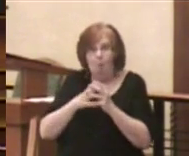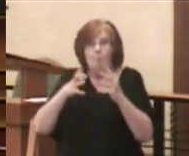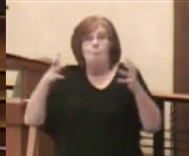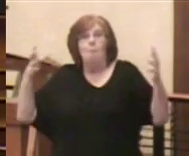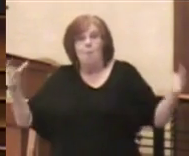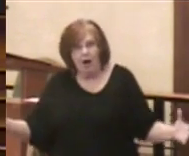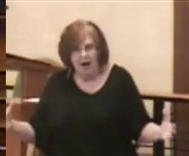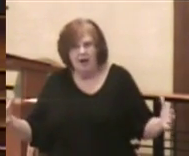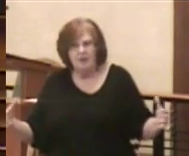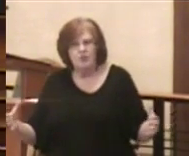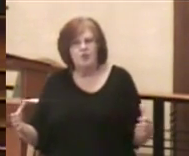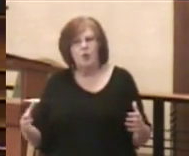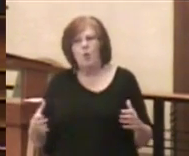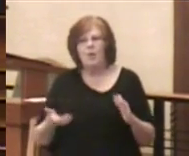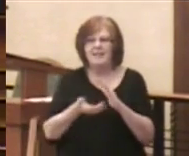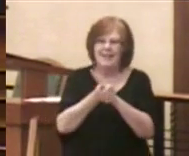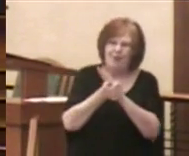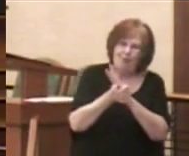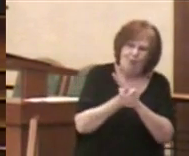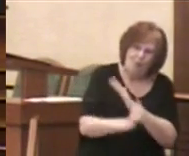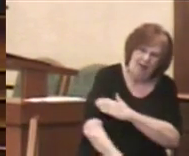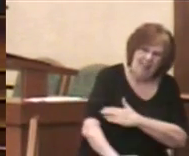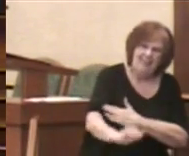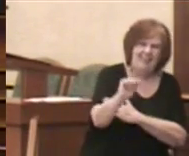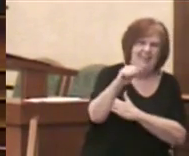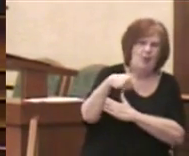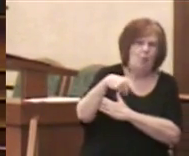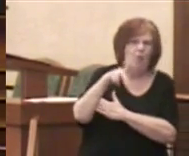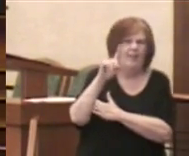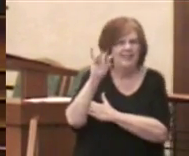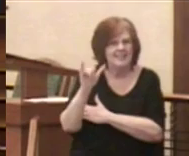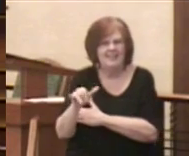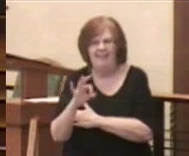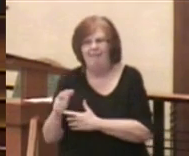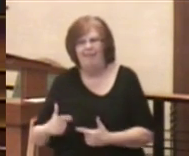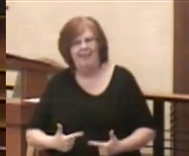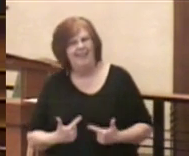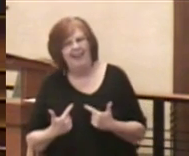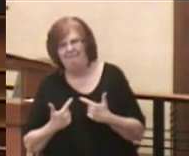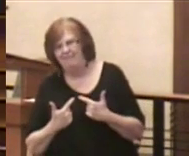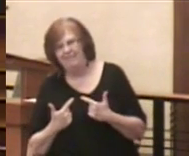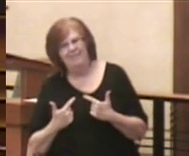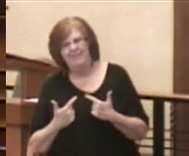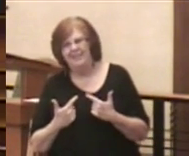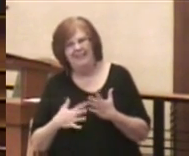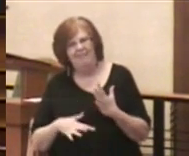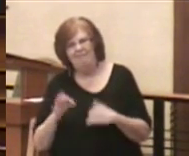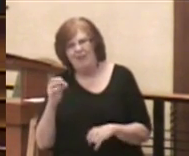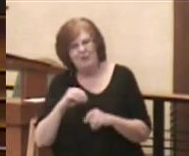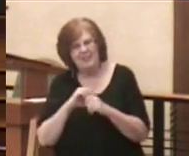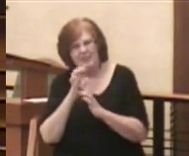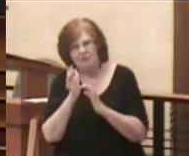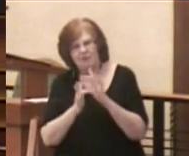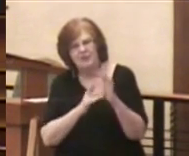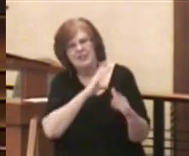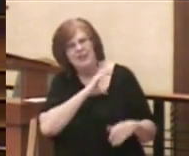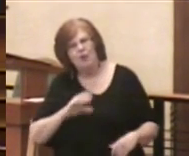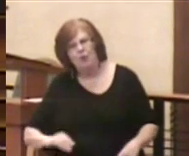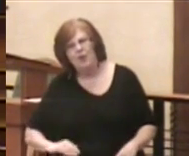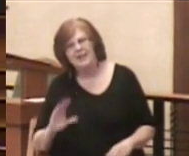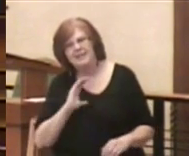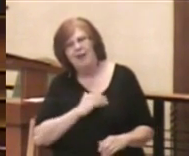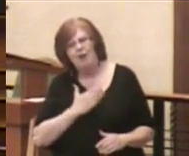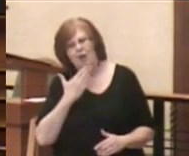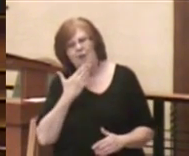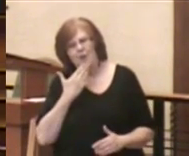Faith is a quality, a quality of life found in Jesus Christ, our greatest